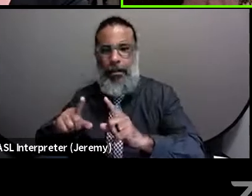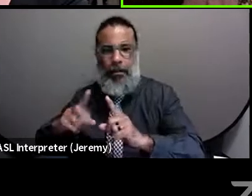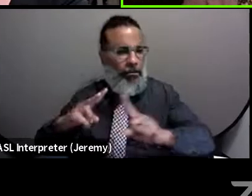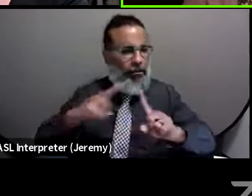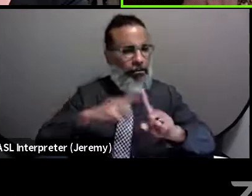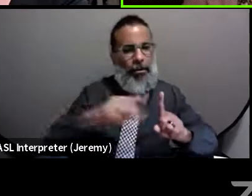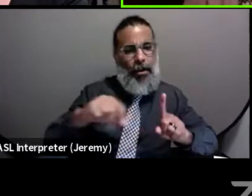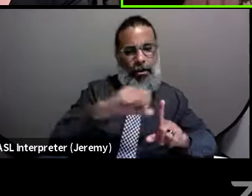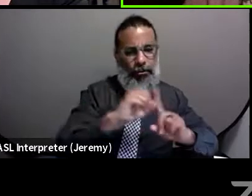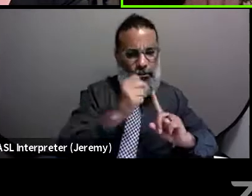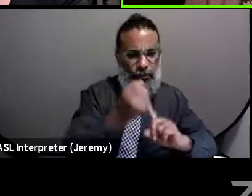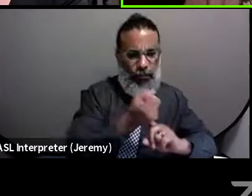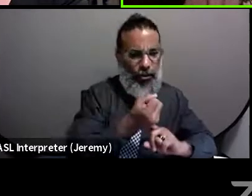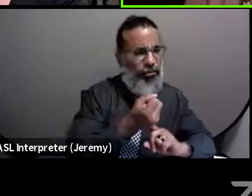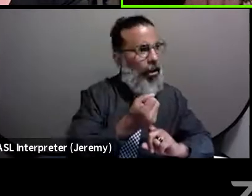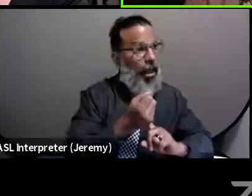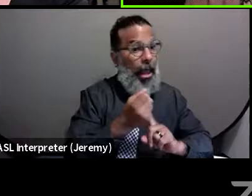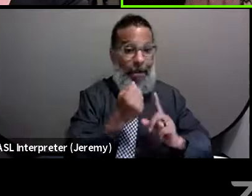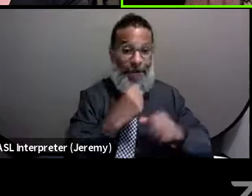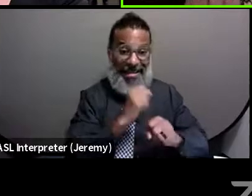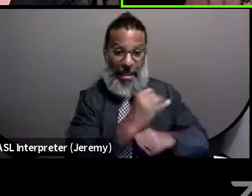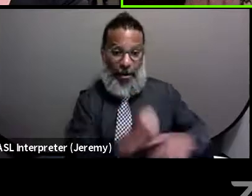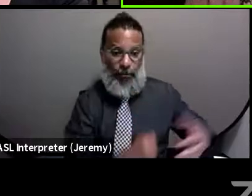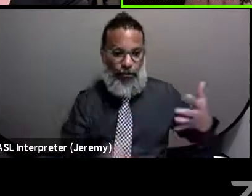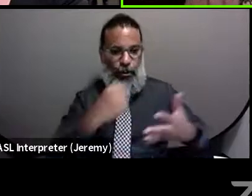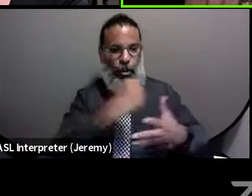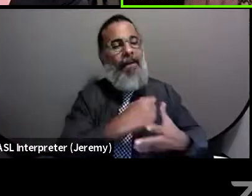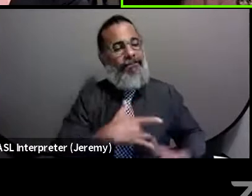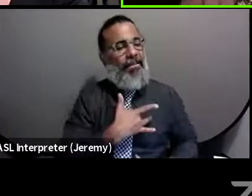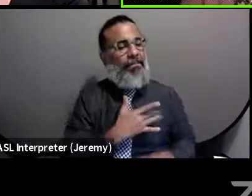to really prioritize that, I think would be amazing.